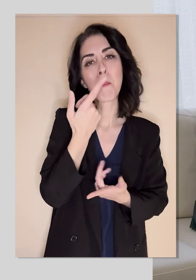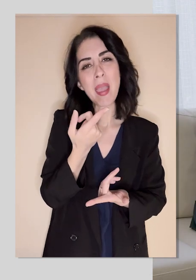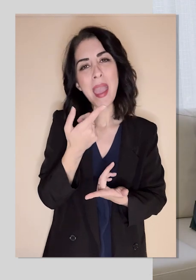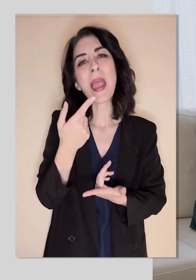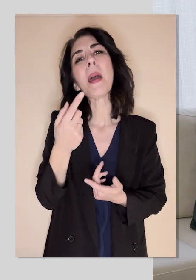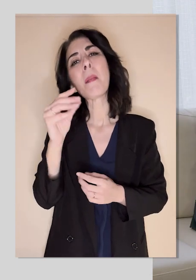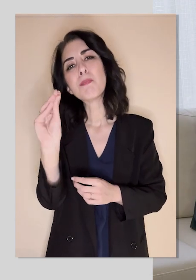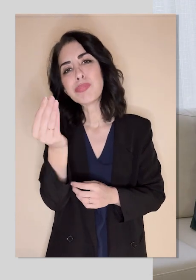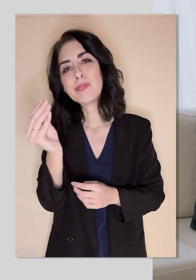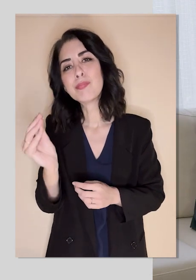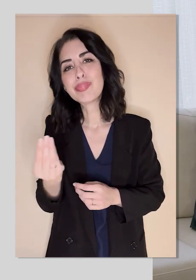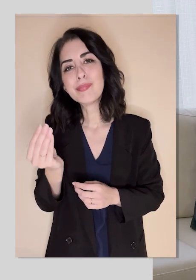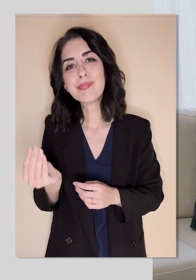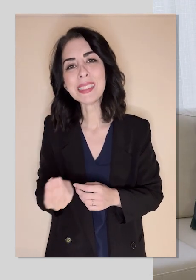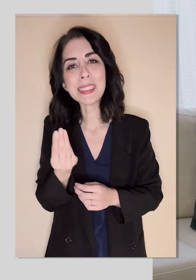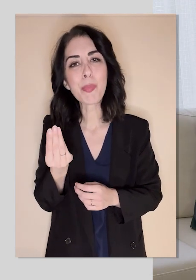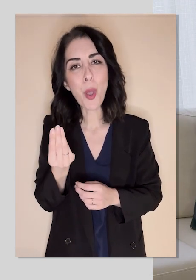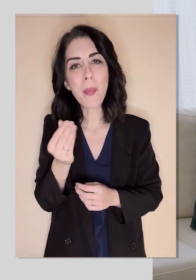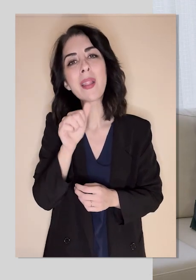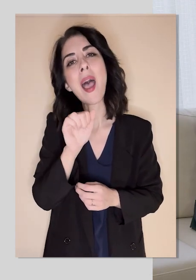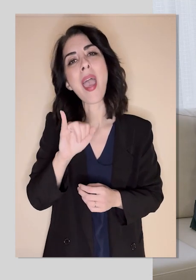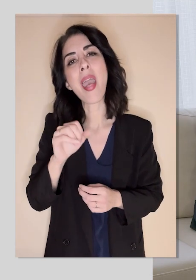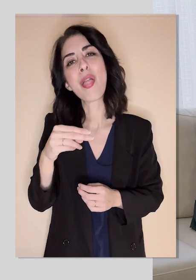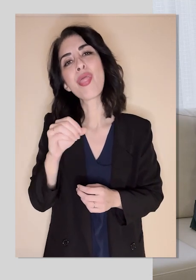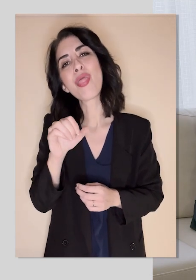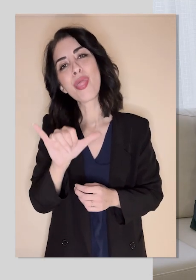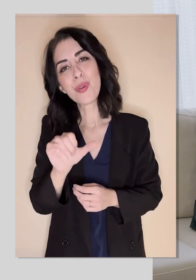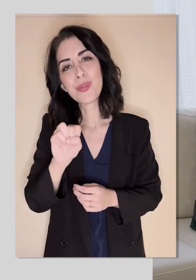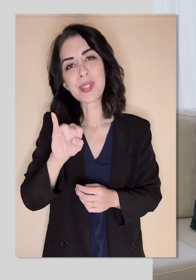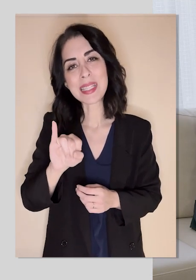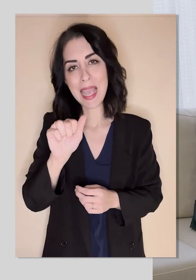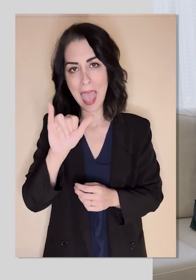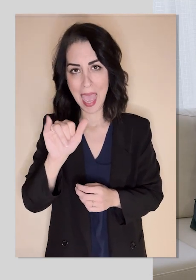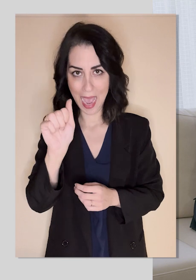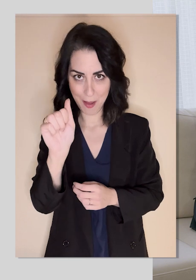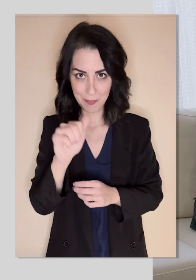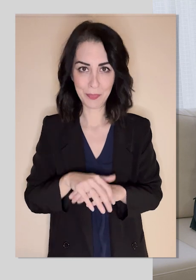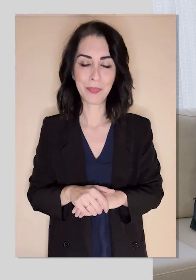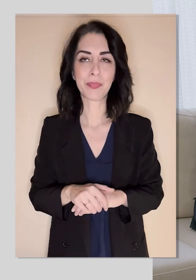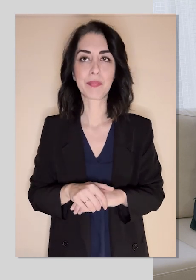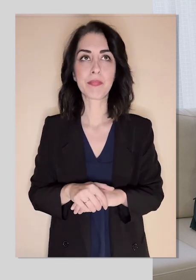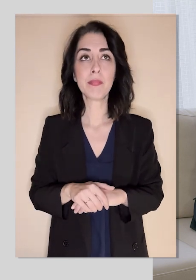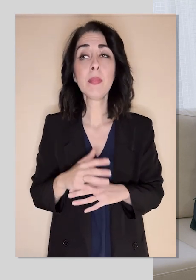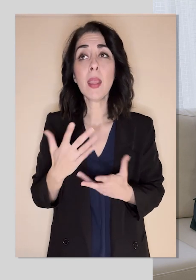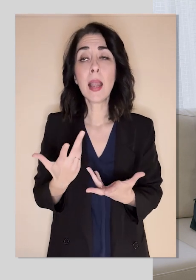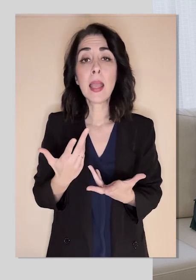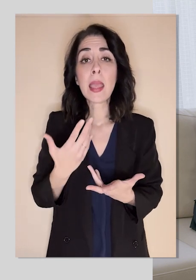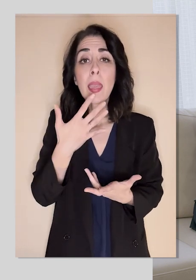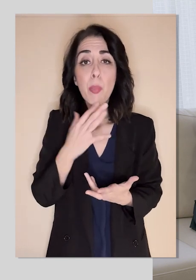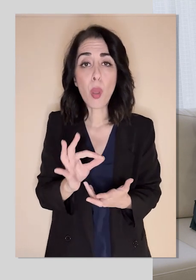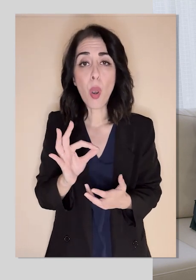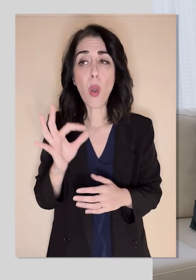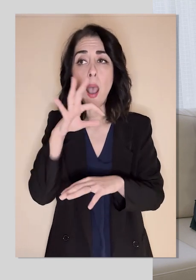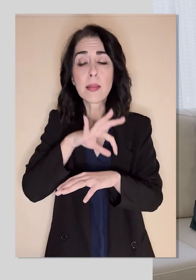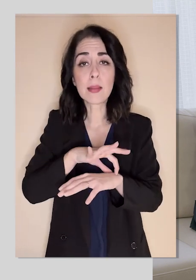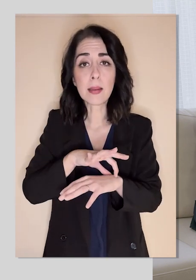vestibular kind of symptoms. Why do they get that? We don't know exactly. Just like we